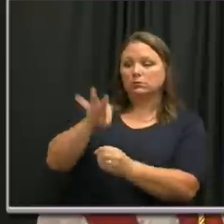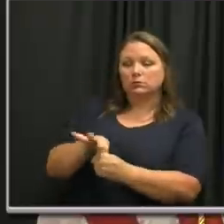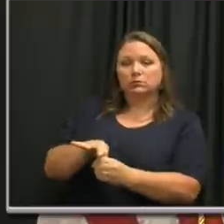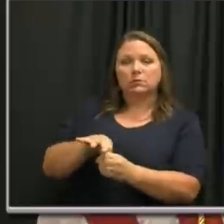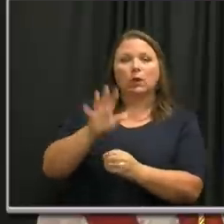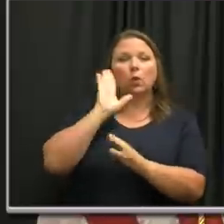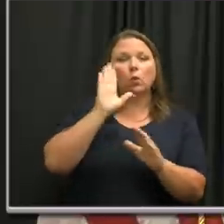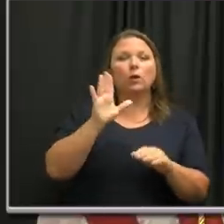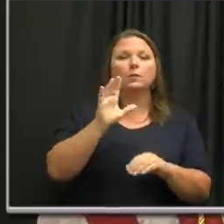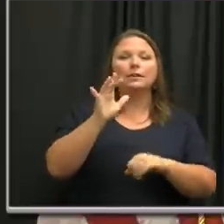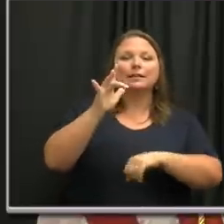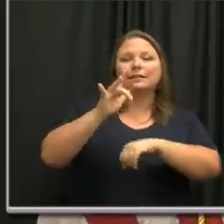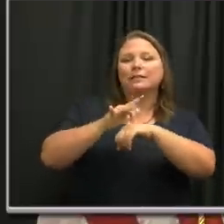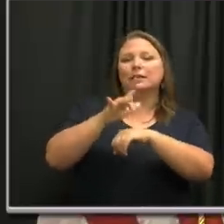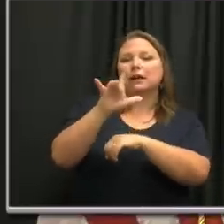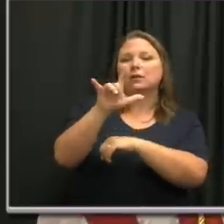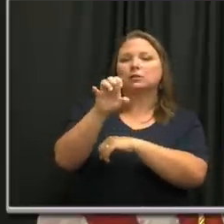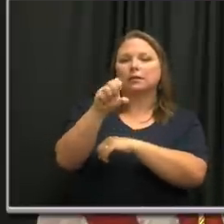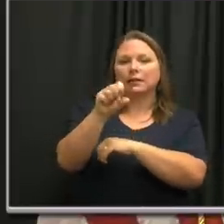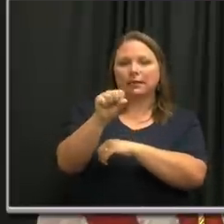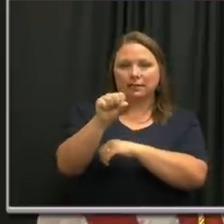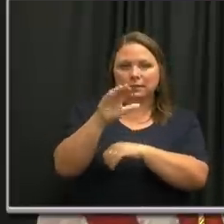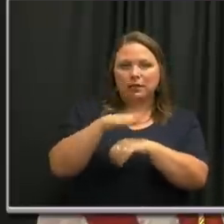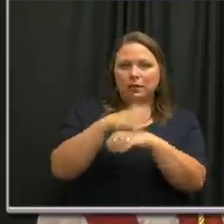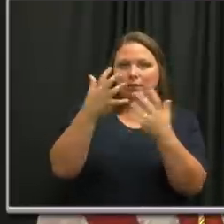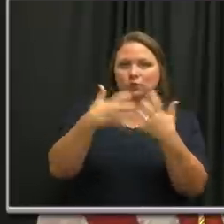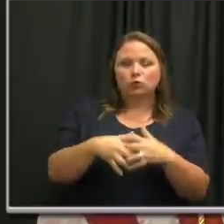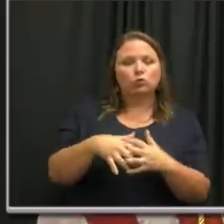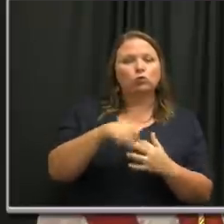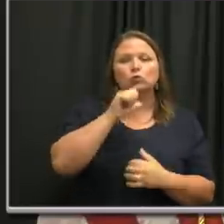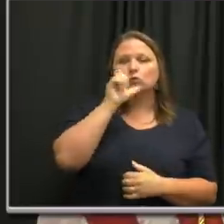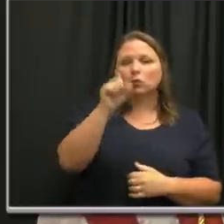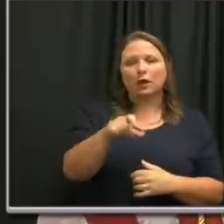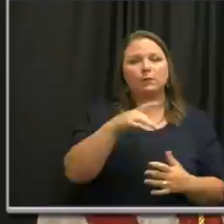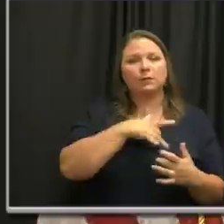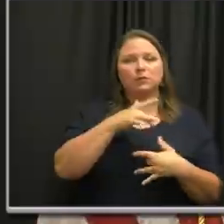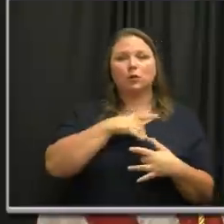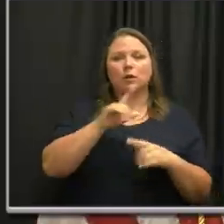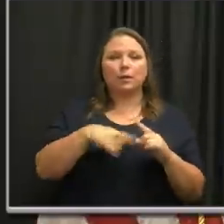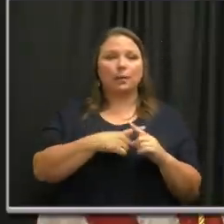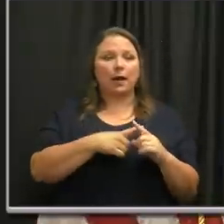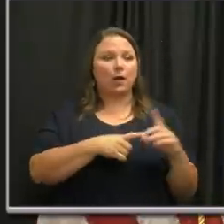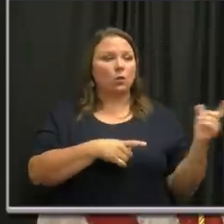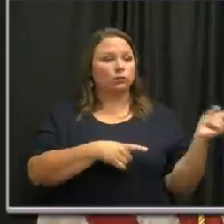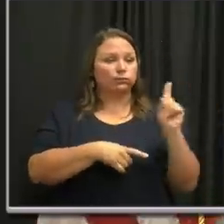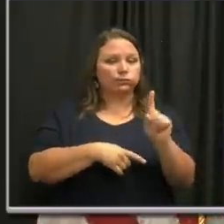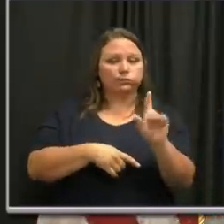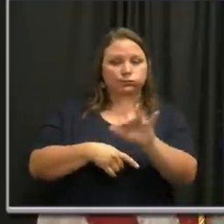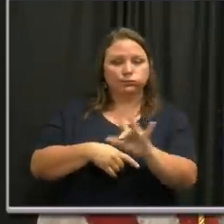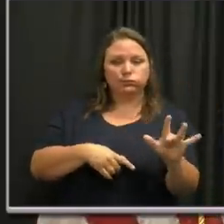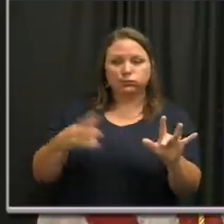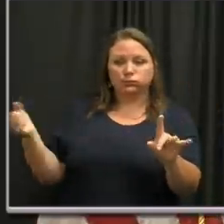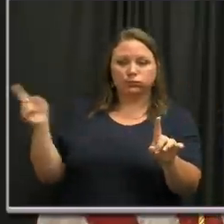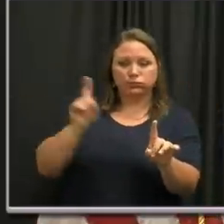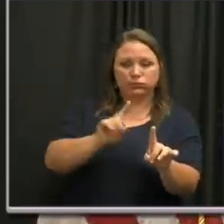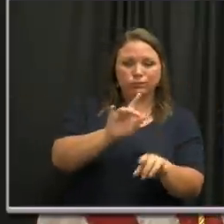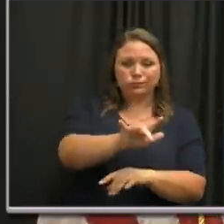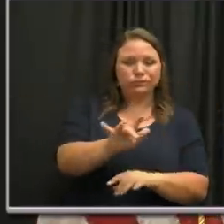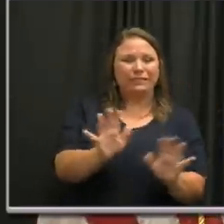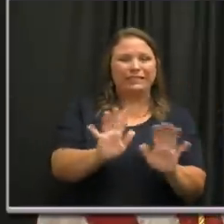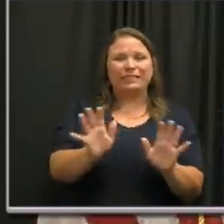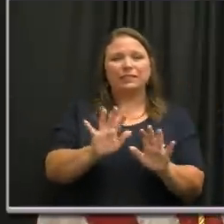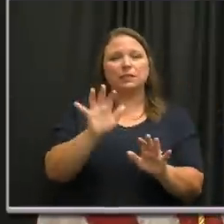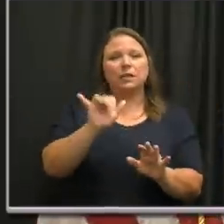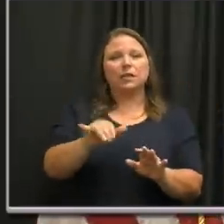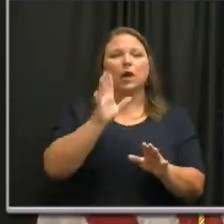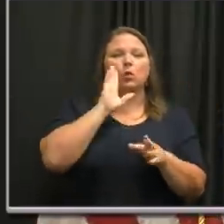touchless on the machines. So you don't have to worry about the person who voted in front of you. That process